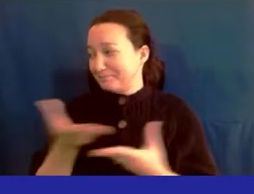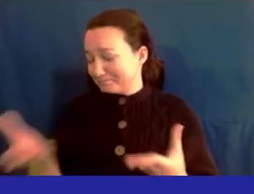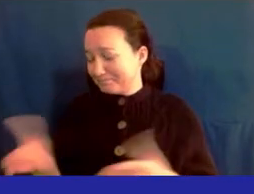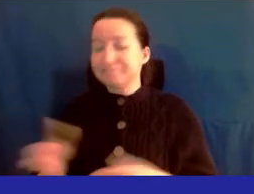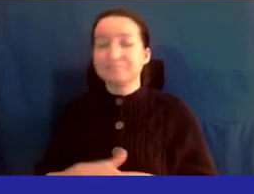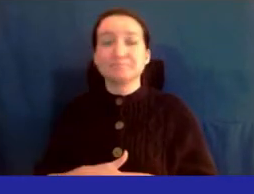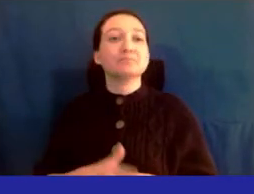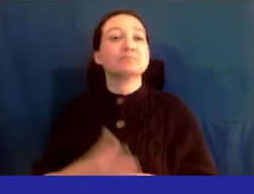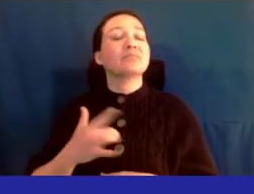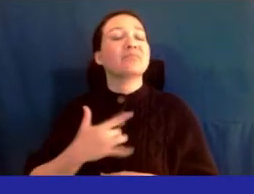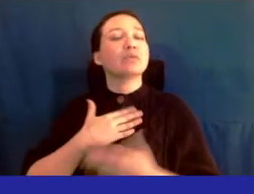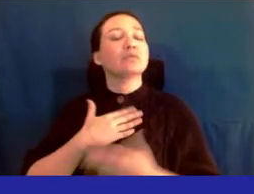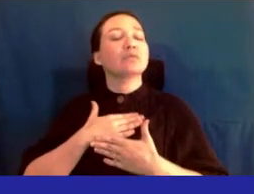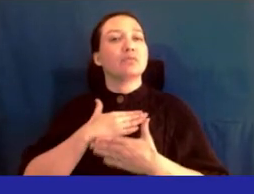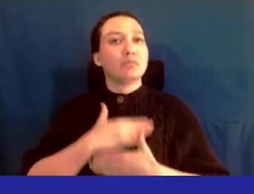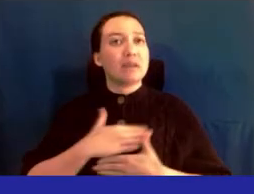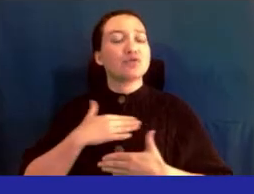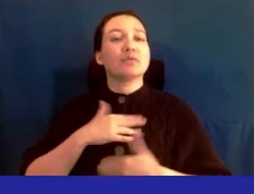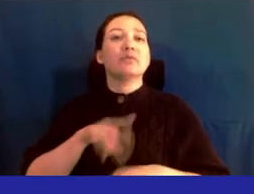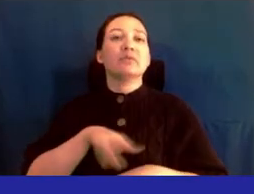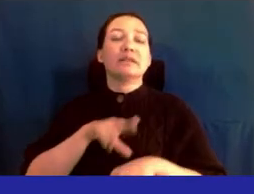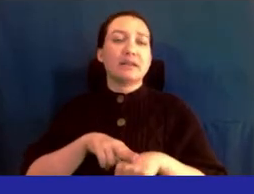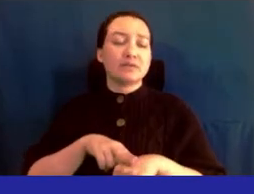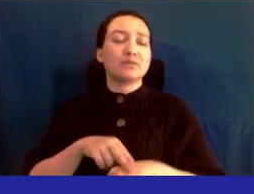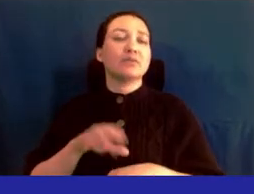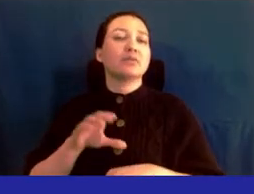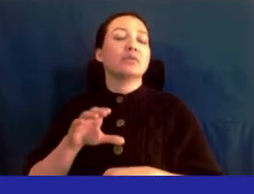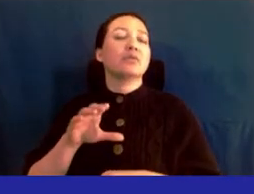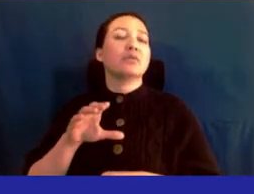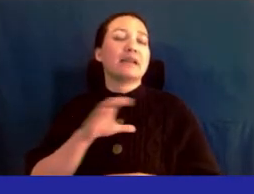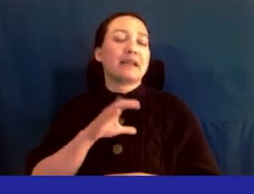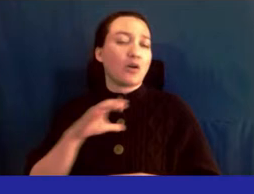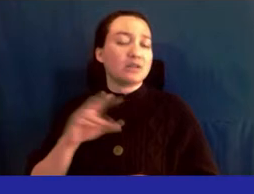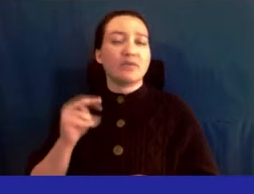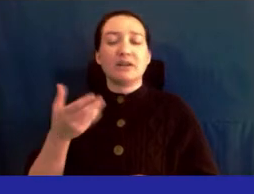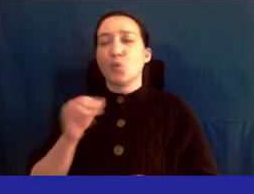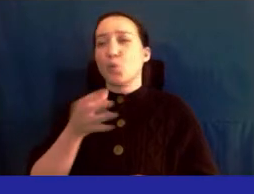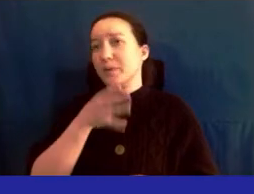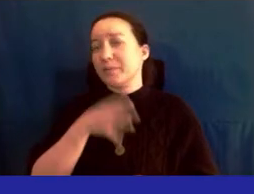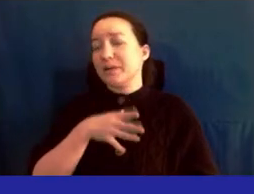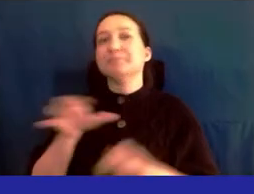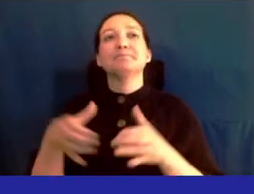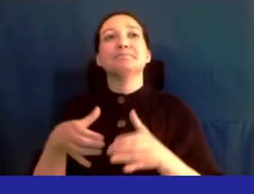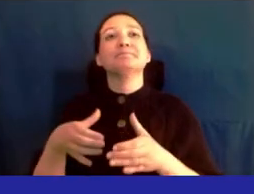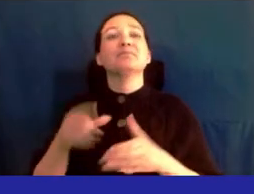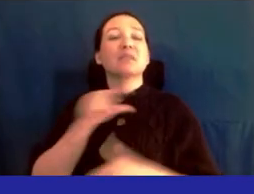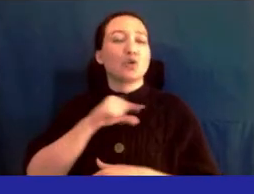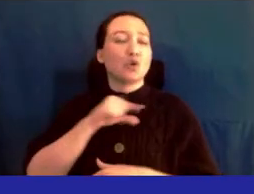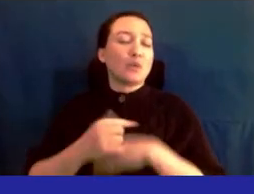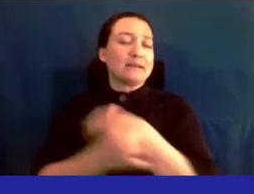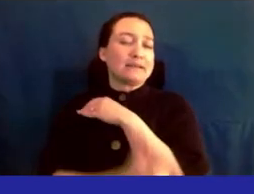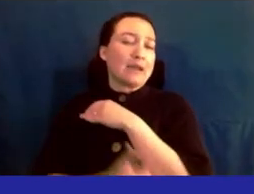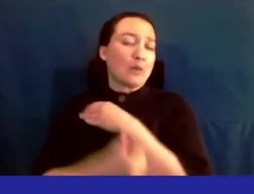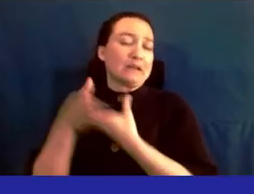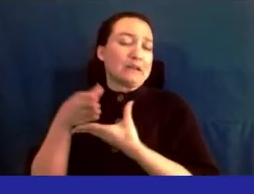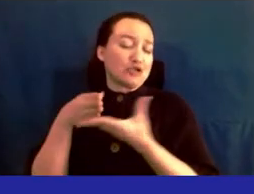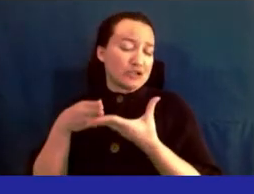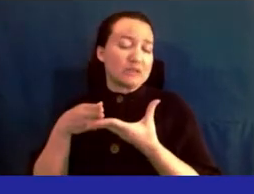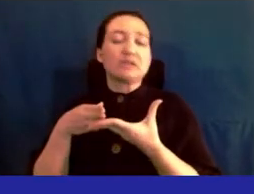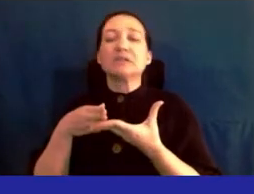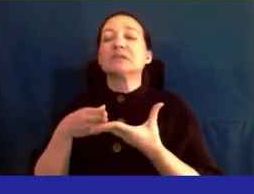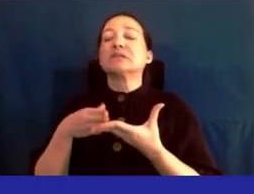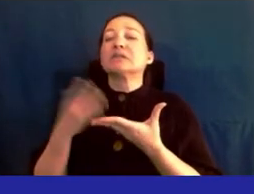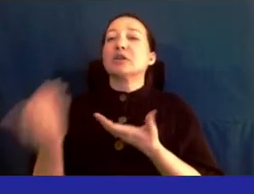It is the pleasure of National Council of Negro Women Incorporated, NC&W Queens County Section, to